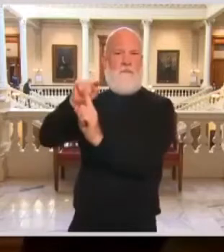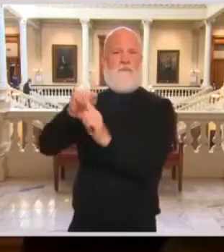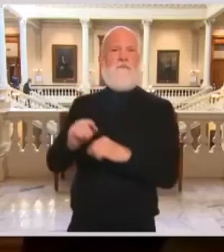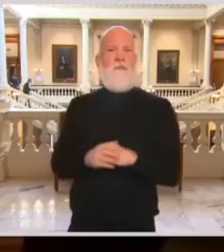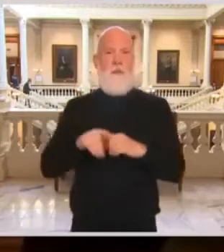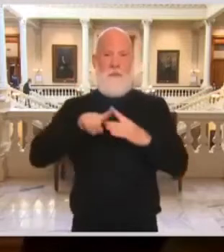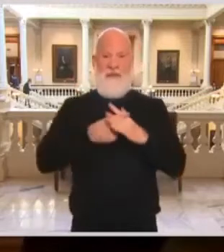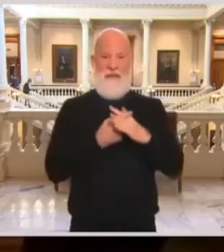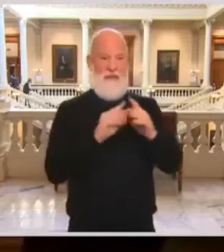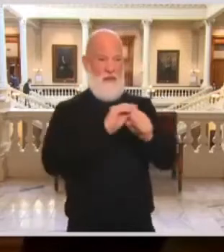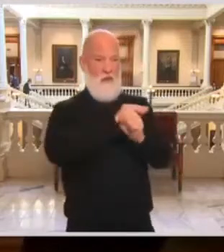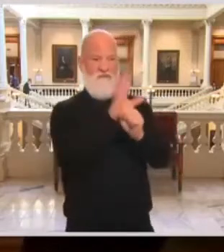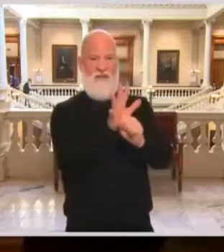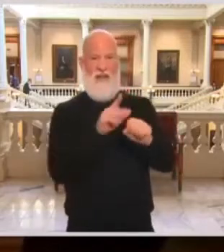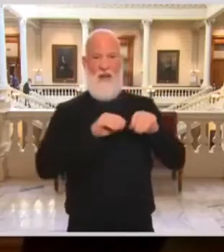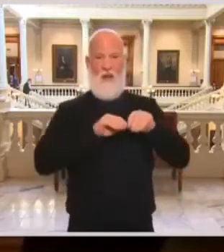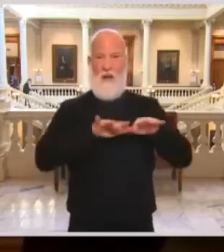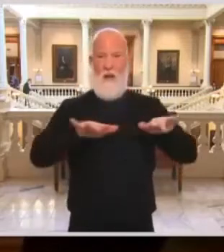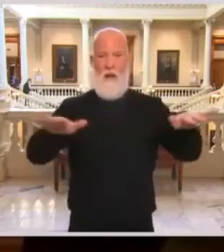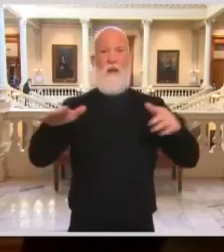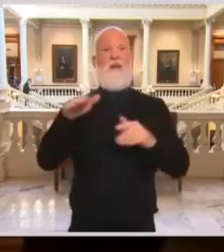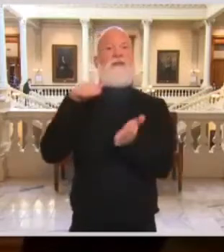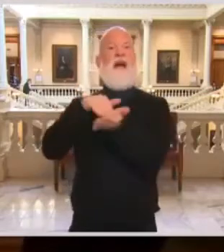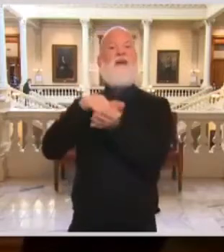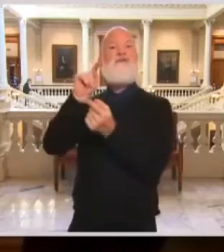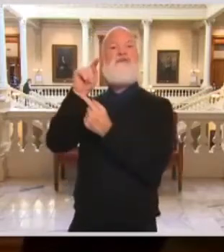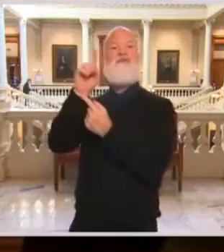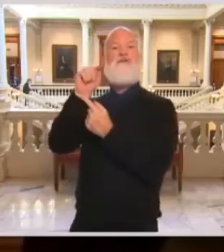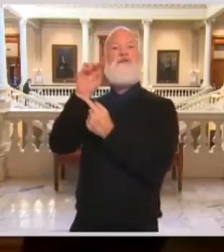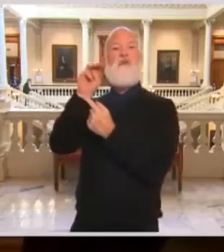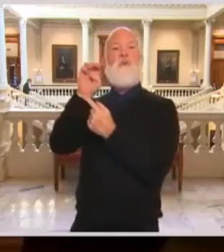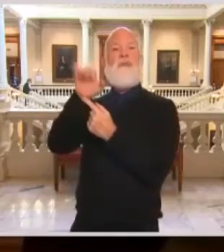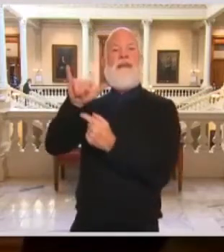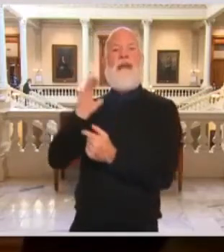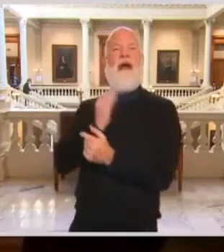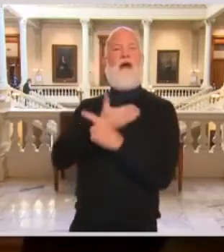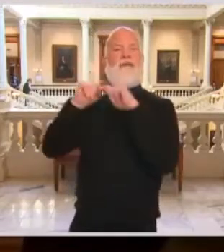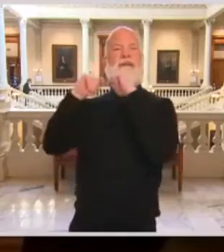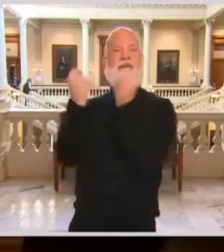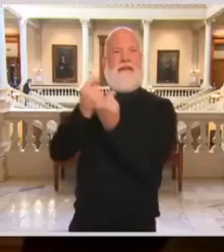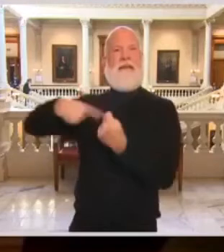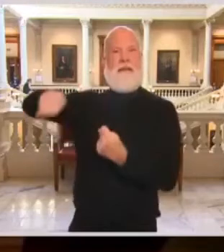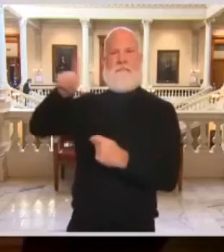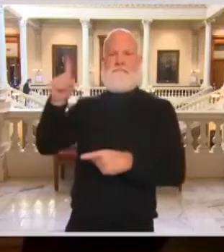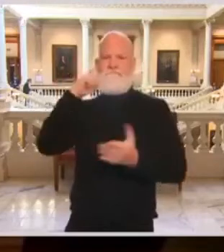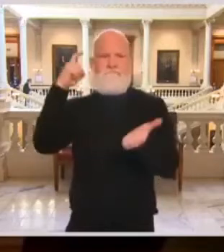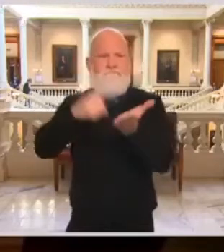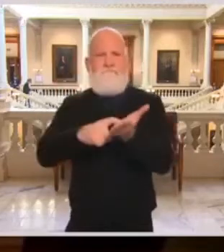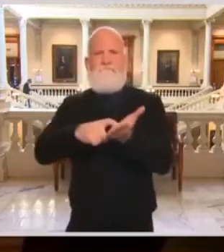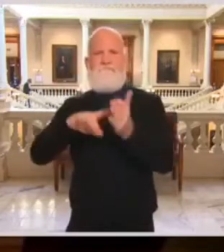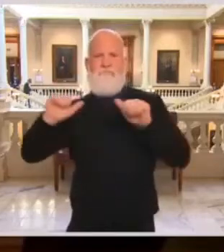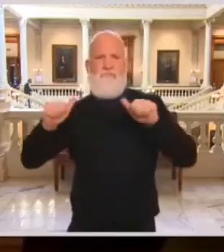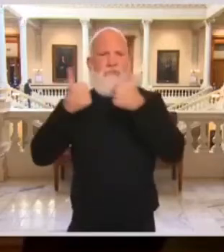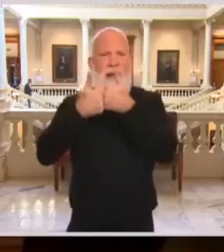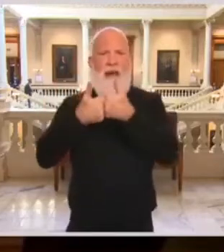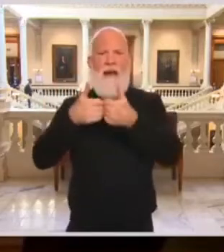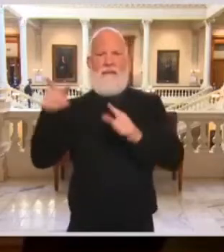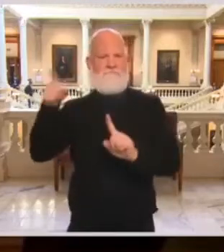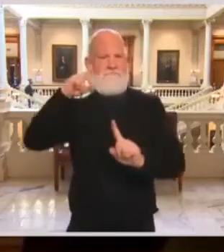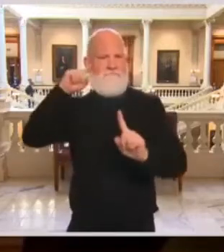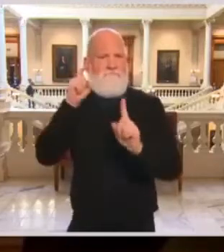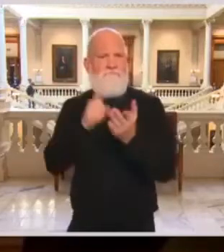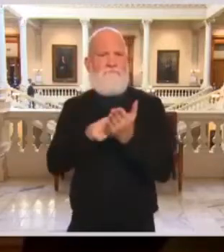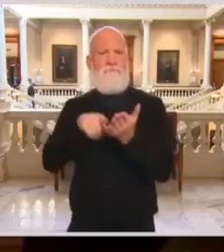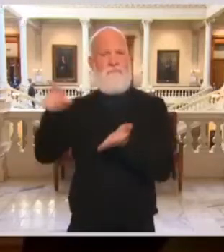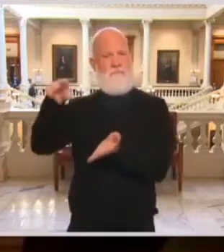and their residents and staff would be among the toughest challenges that we faced. The state sprang into